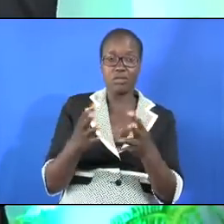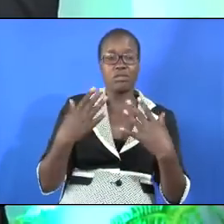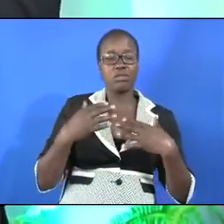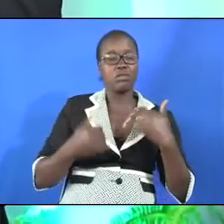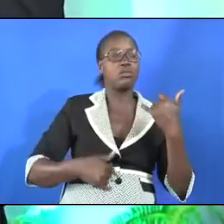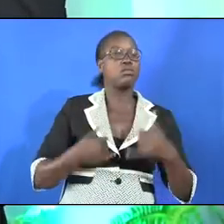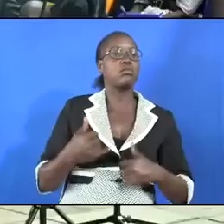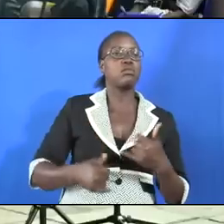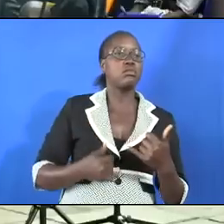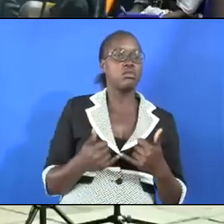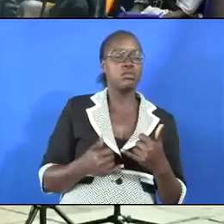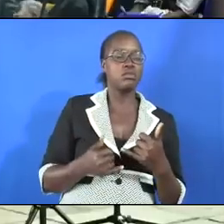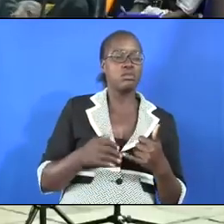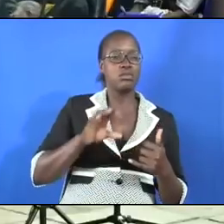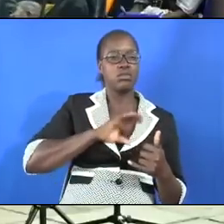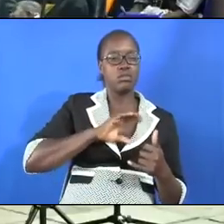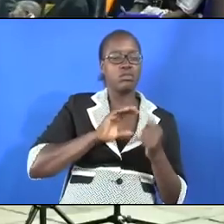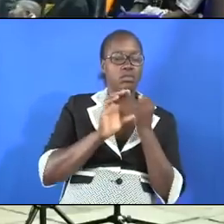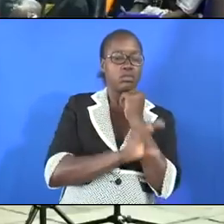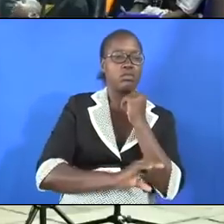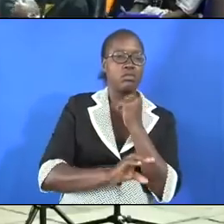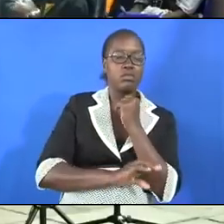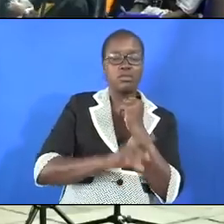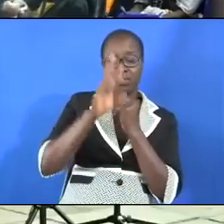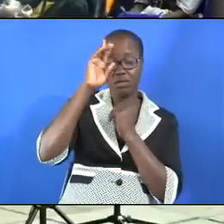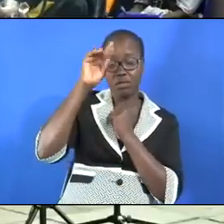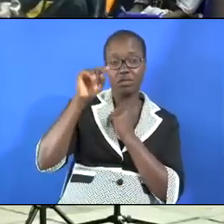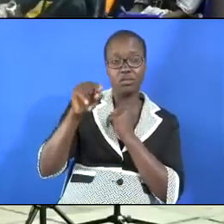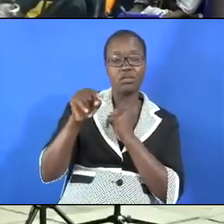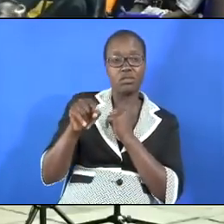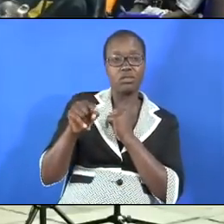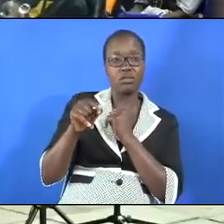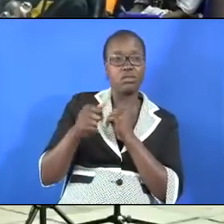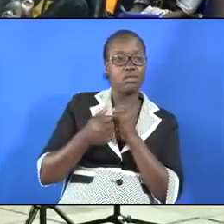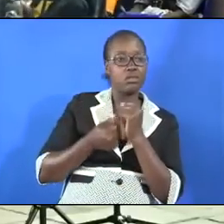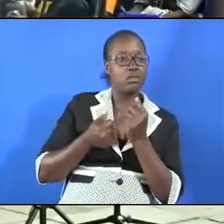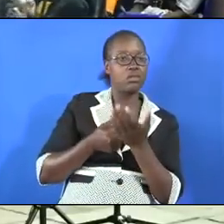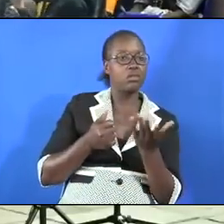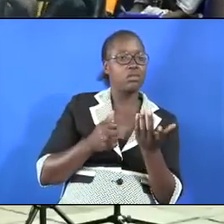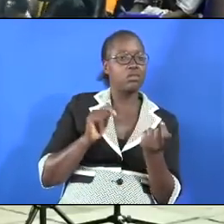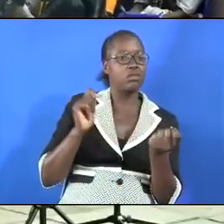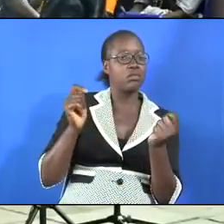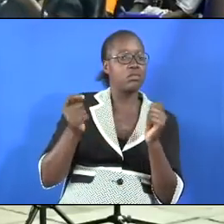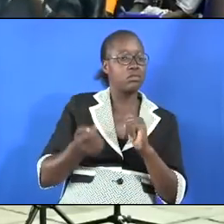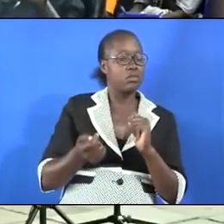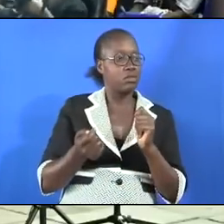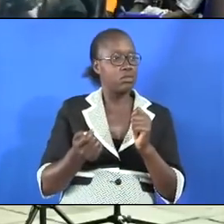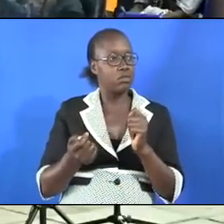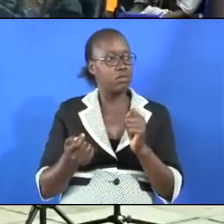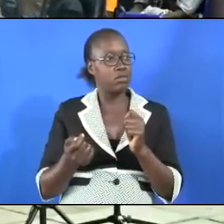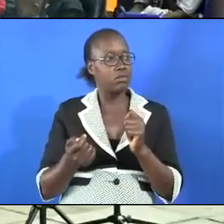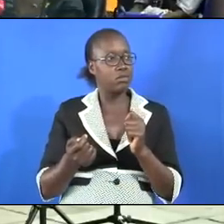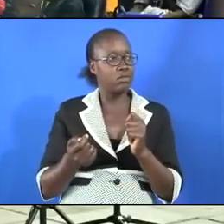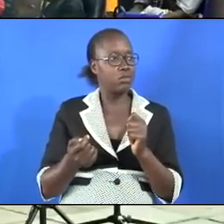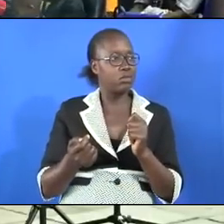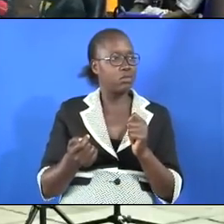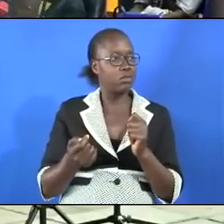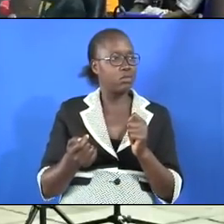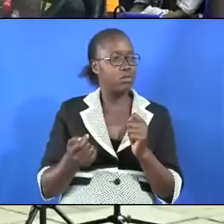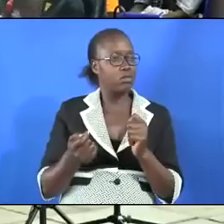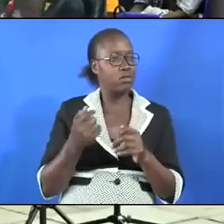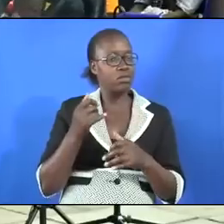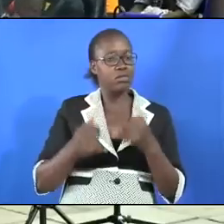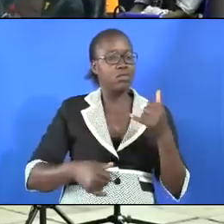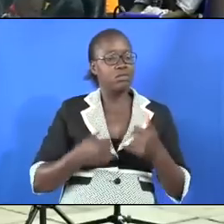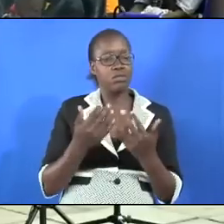enjoy in their own country. This is the reason why brothers and sisters we need to cherish peace and we thank God that in our country we